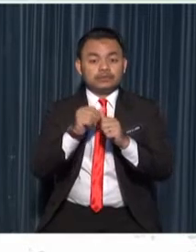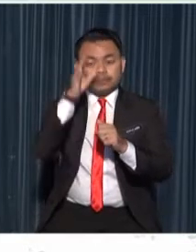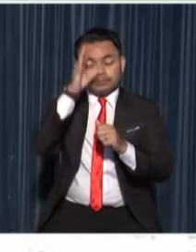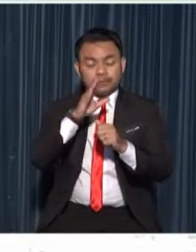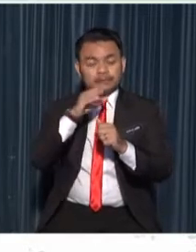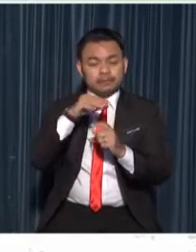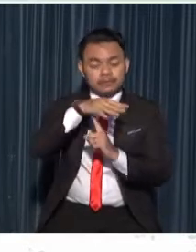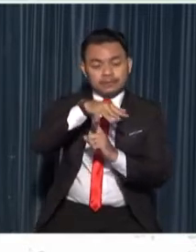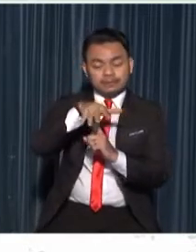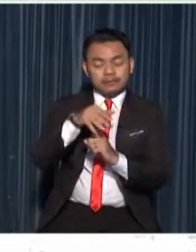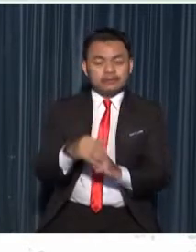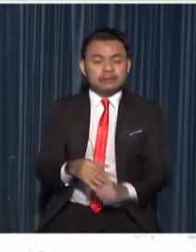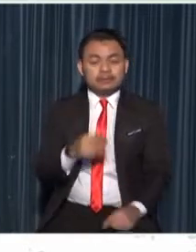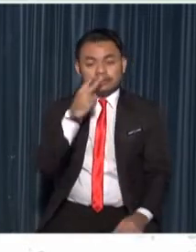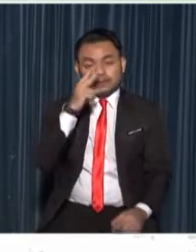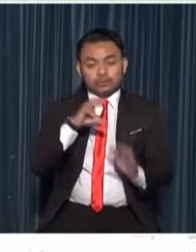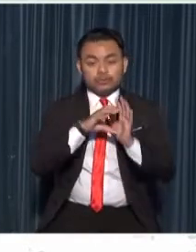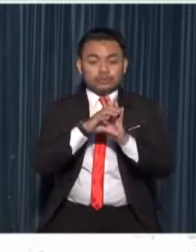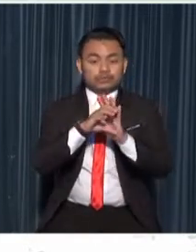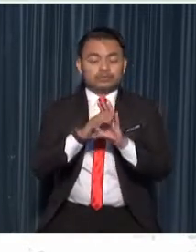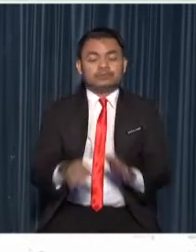let's look at some examples